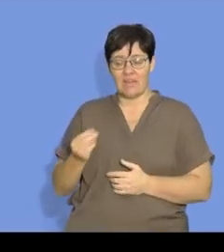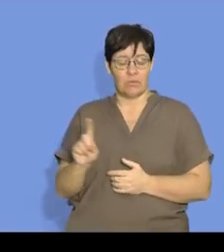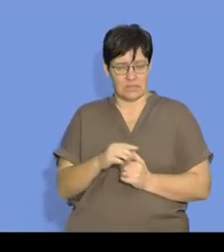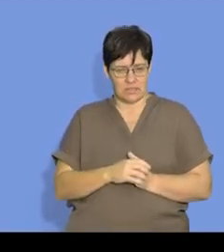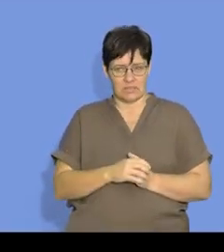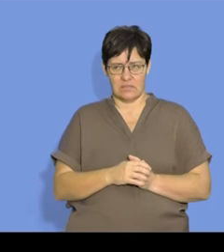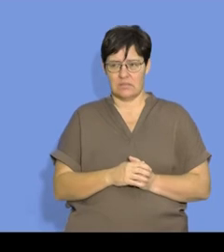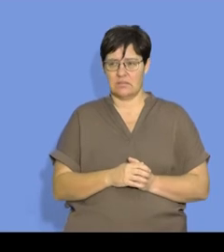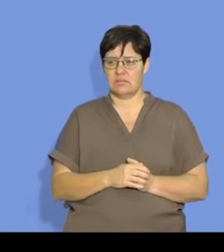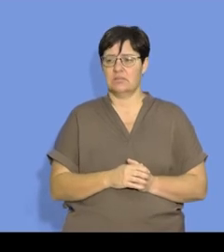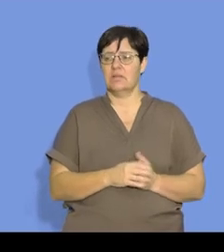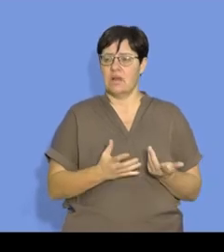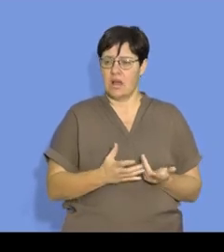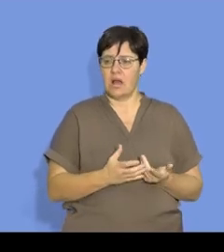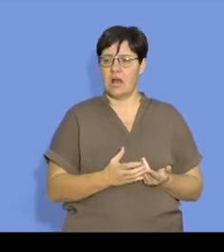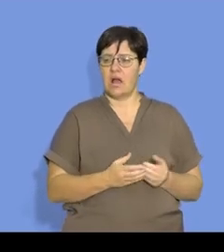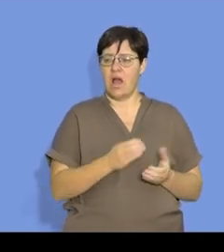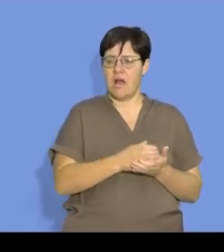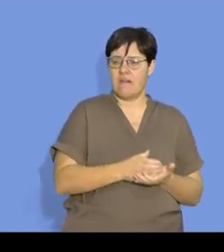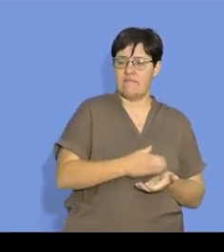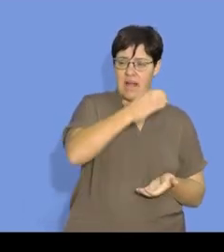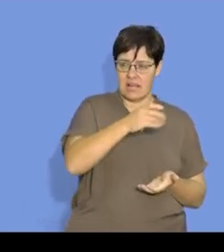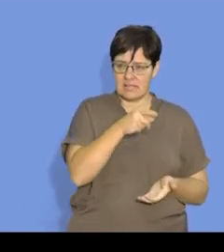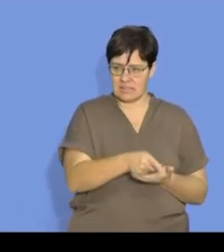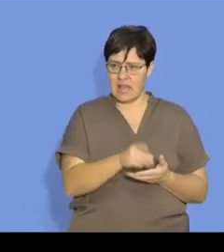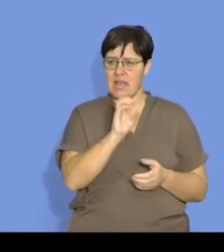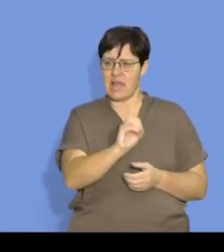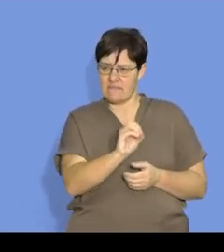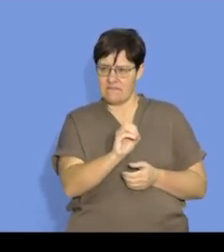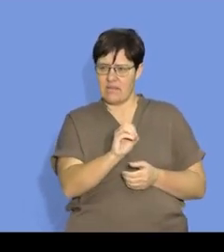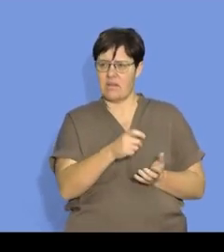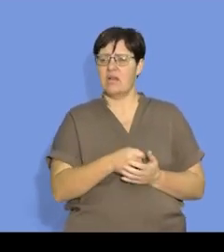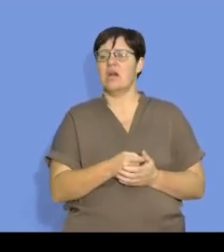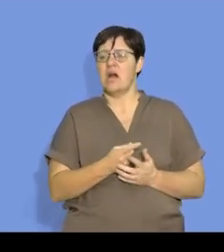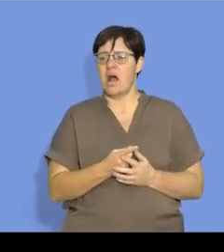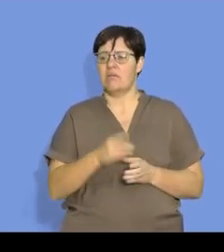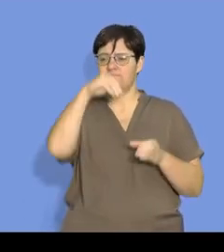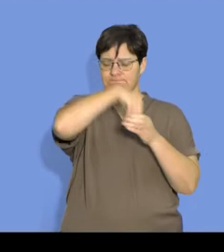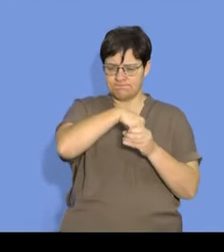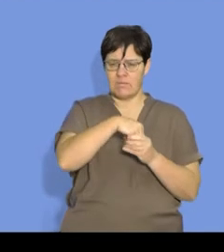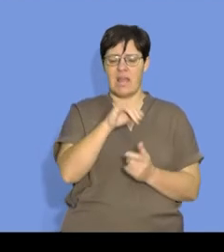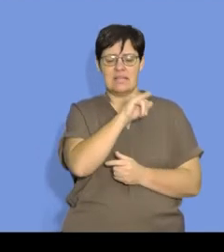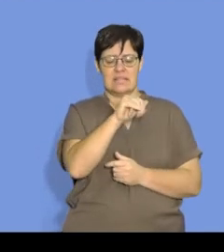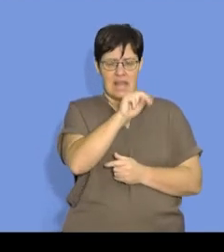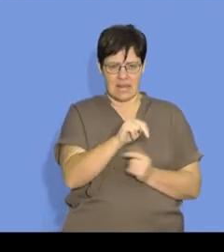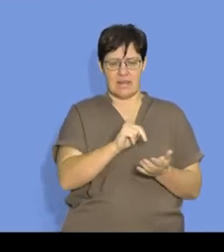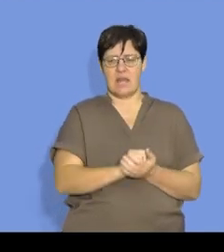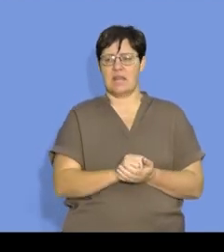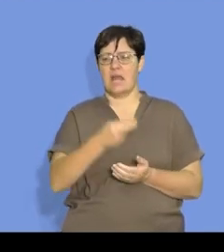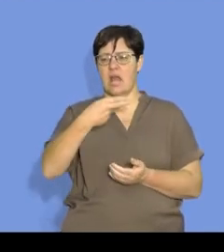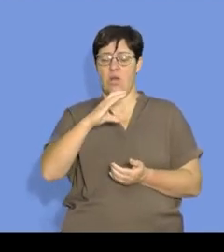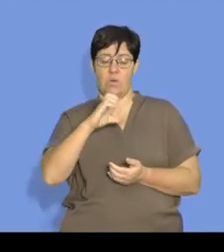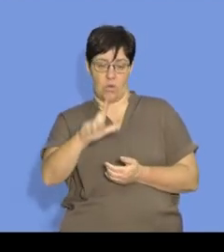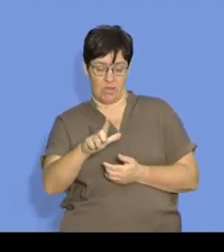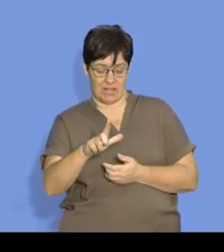flask where we will have our reactants in, and in this case, we have zinc and hydrochloric acid. And we